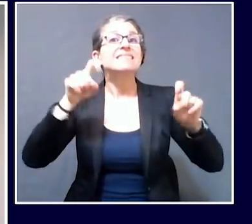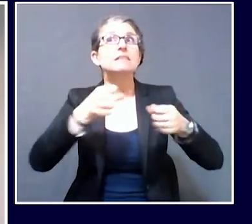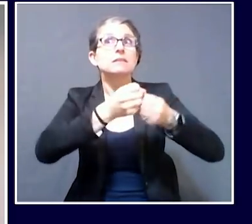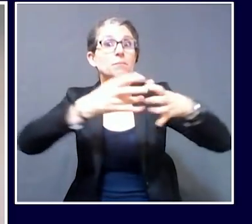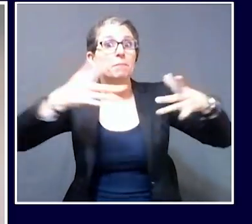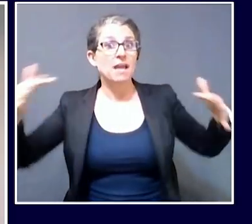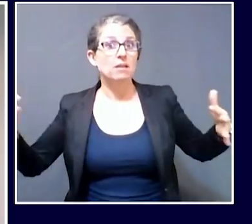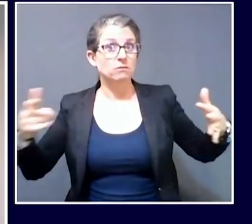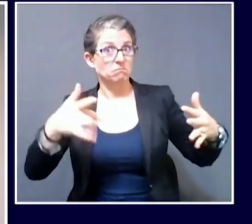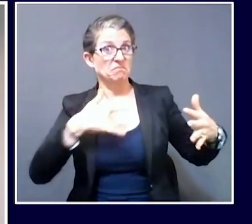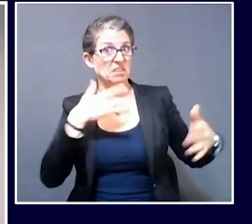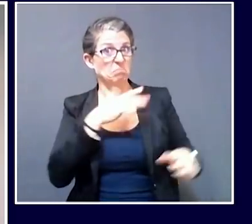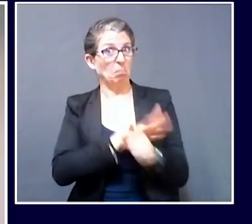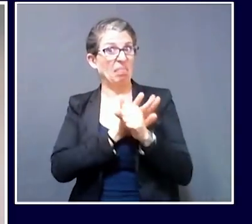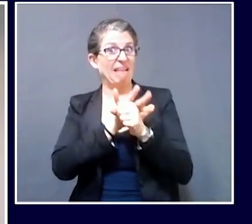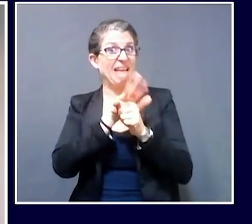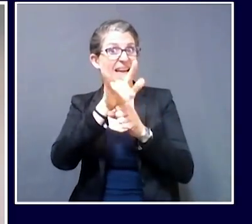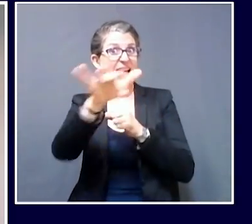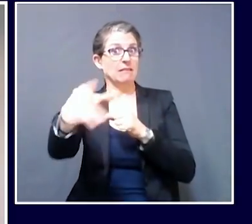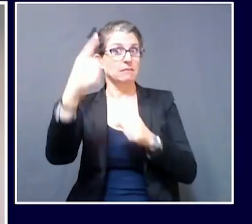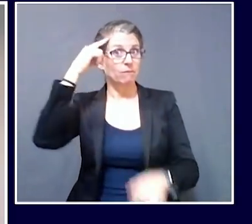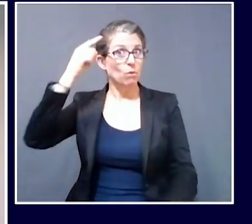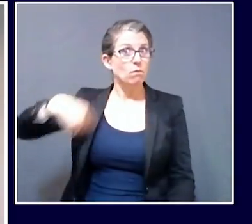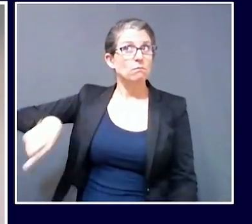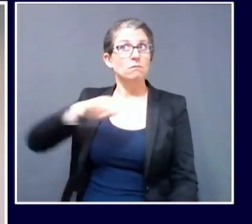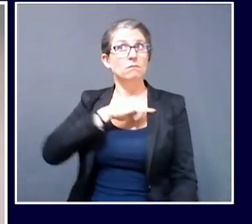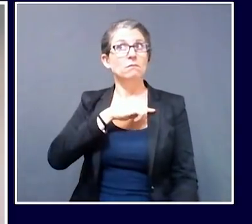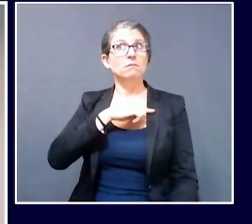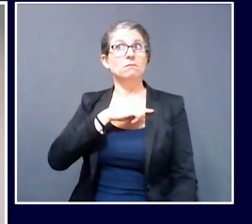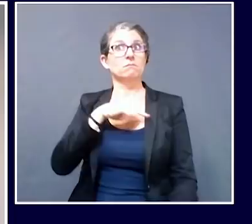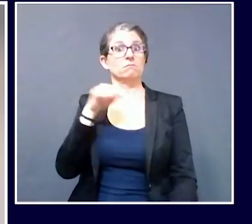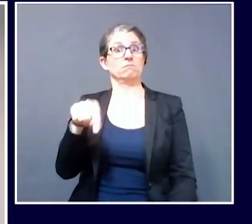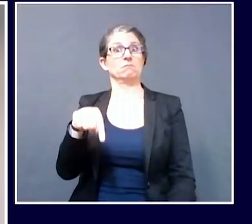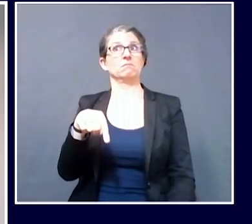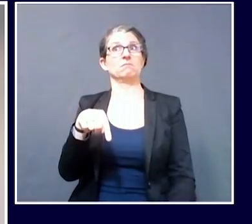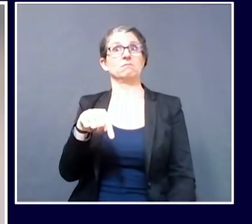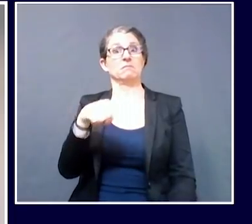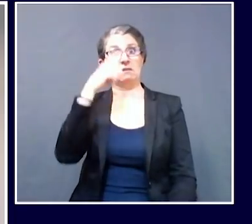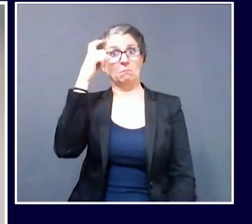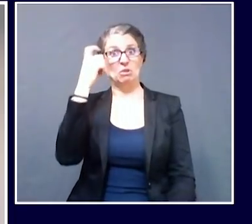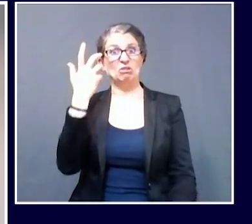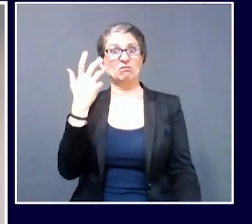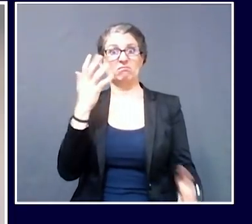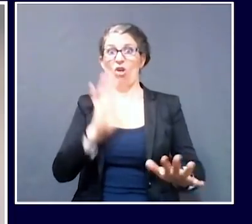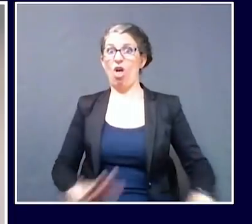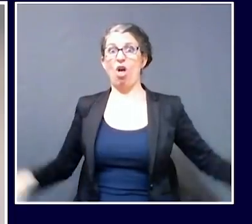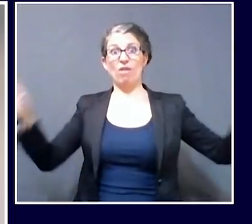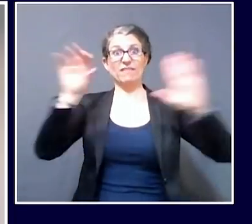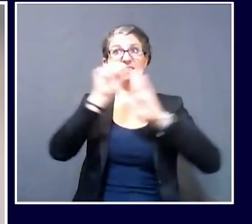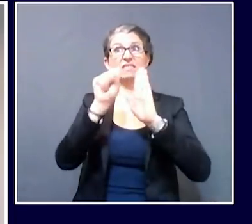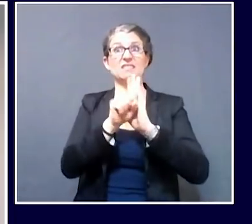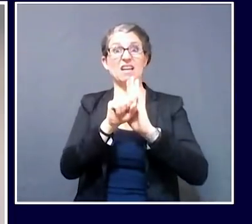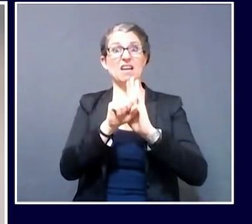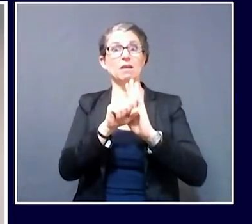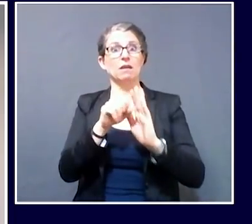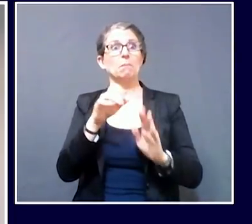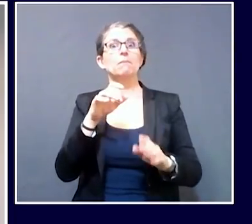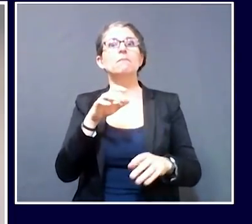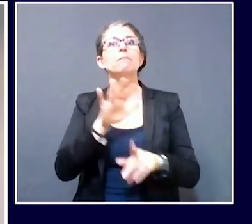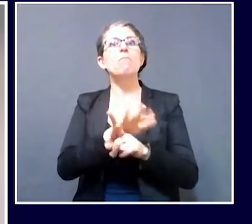in the, especially in the prime tourist areas, so that anybody coming in from out of state can get tested